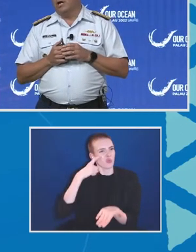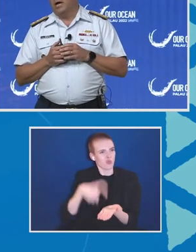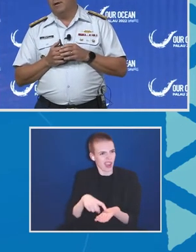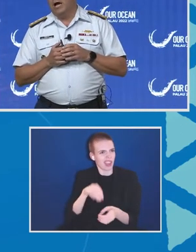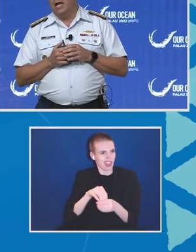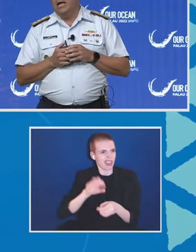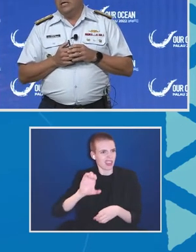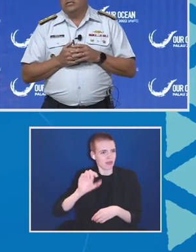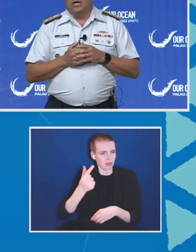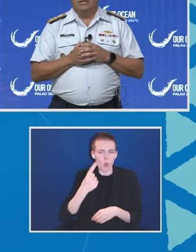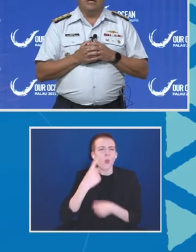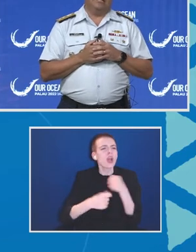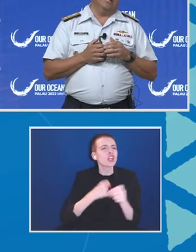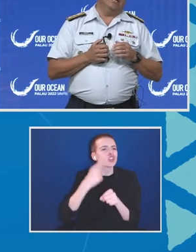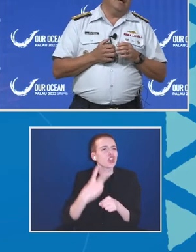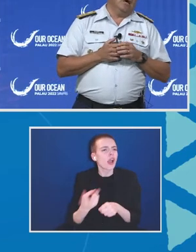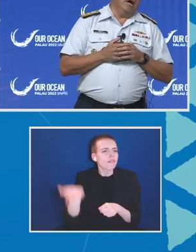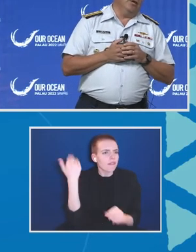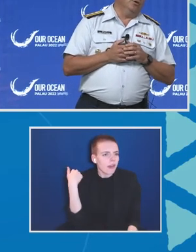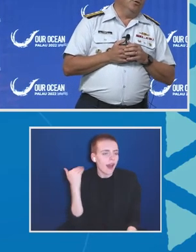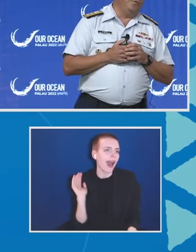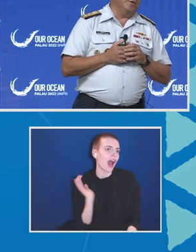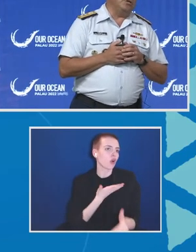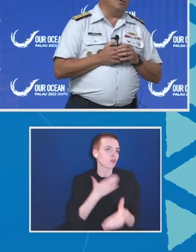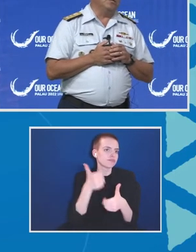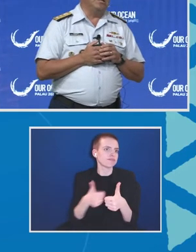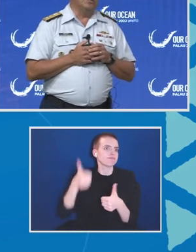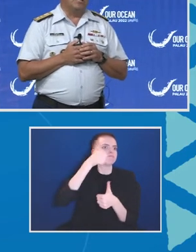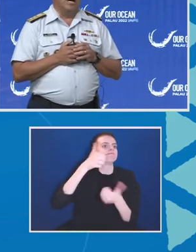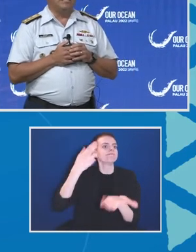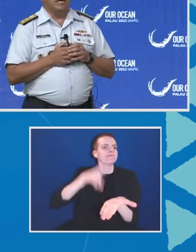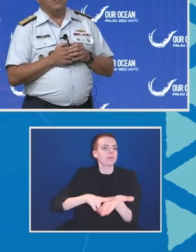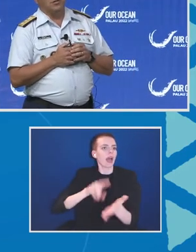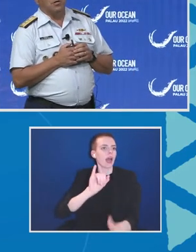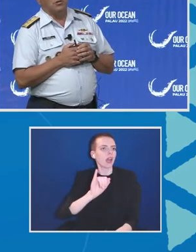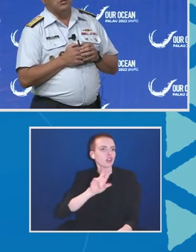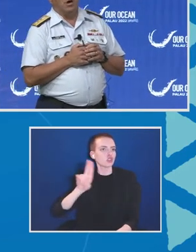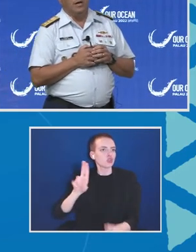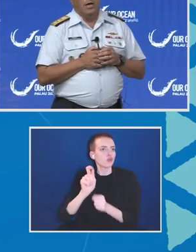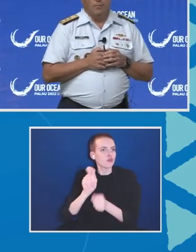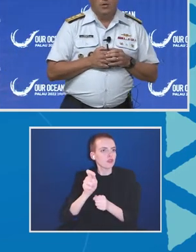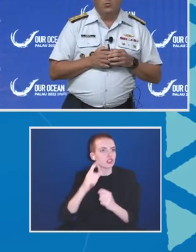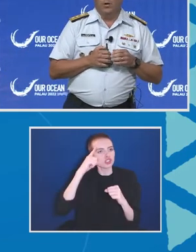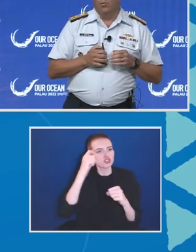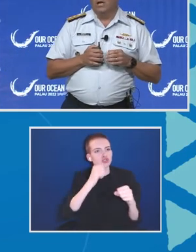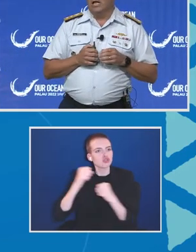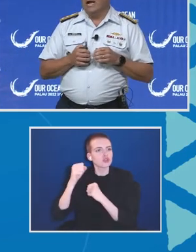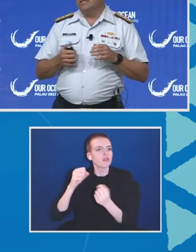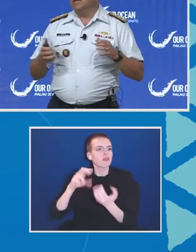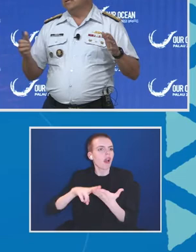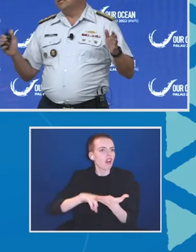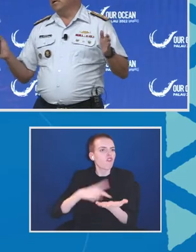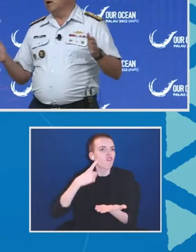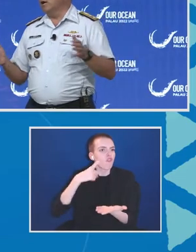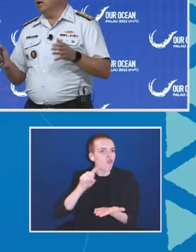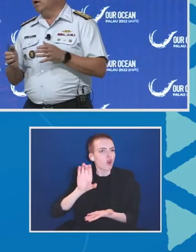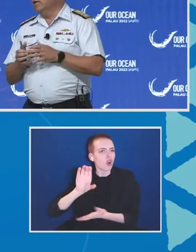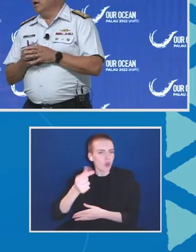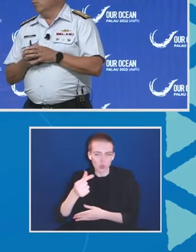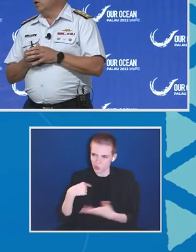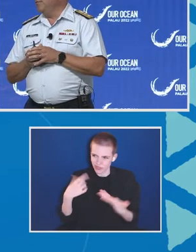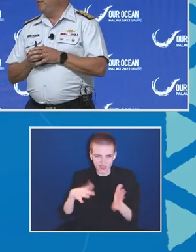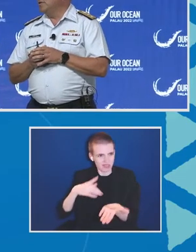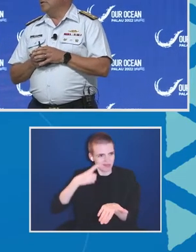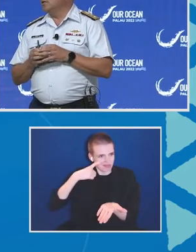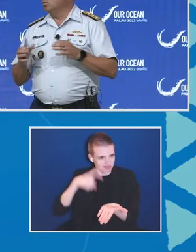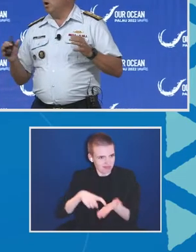a half ago, our Commandant signed the IUU fishing strategic context for the Coast Guard because we realized that this is an area